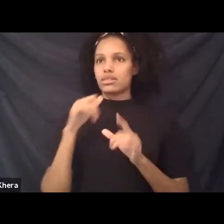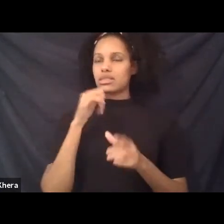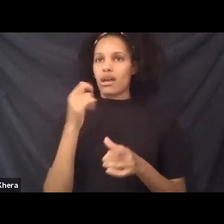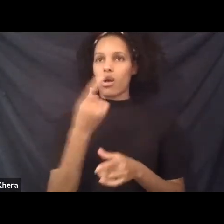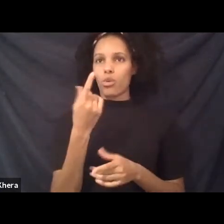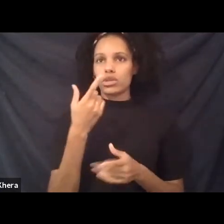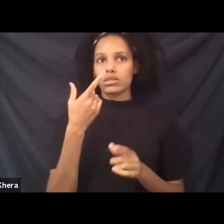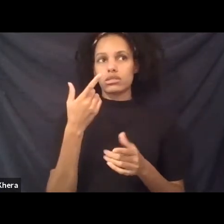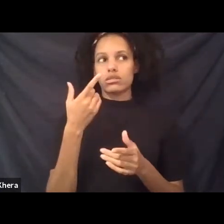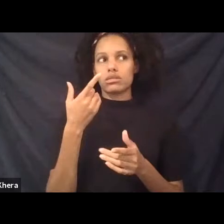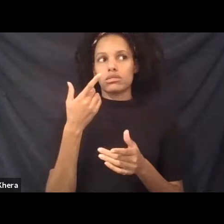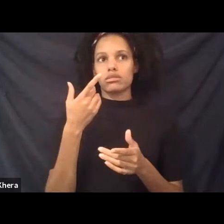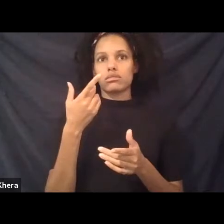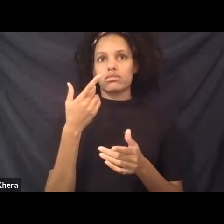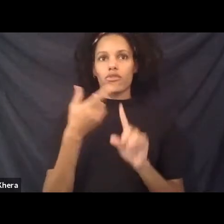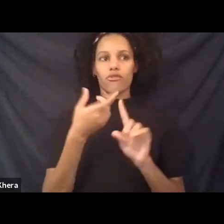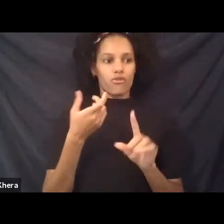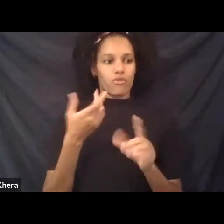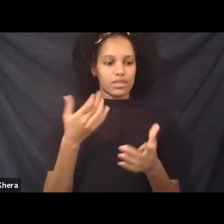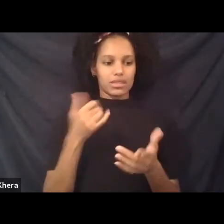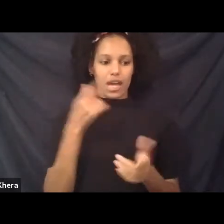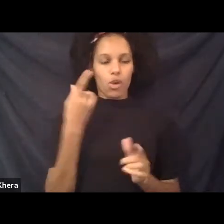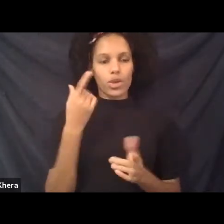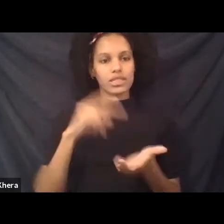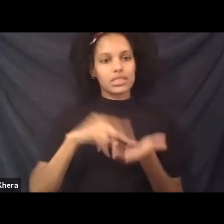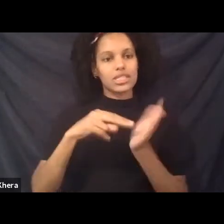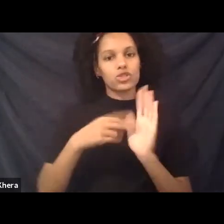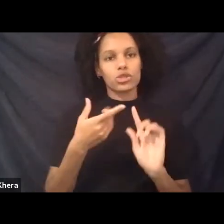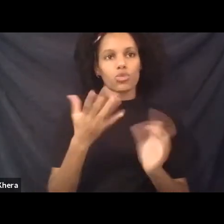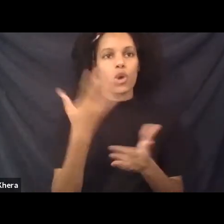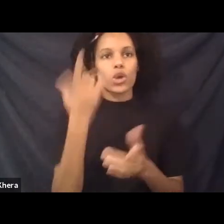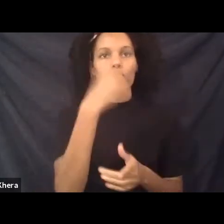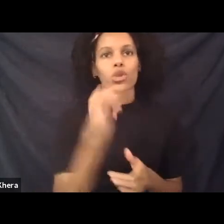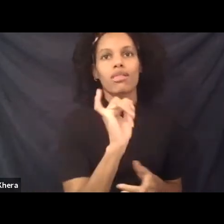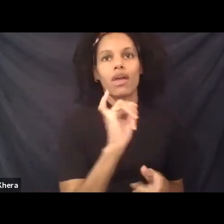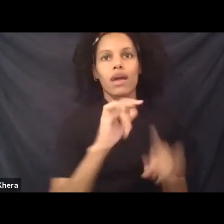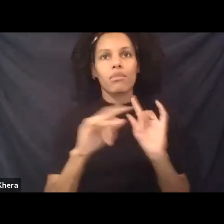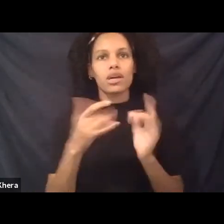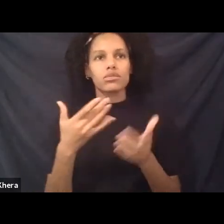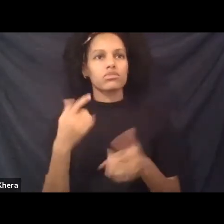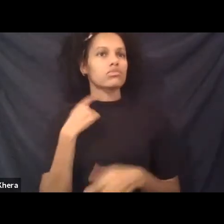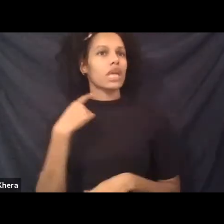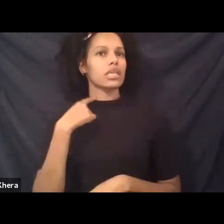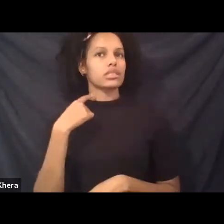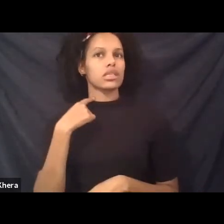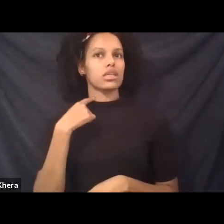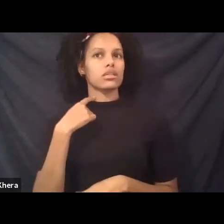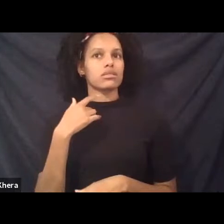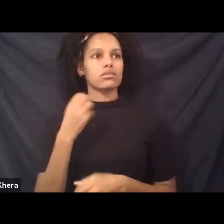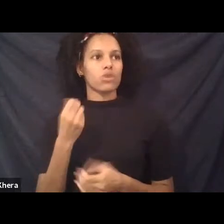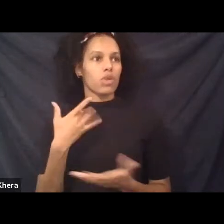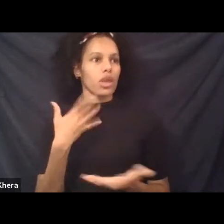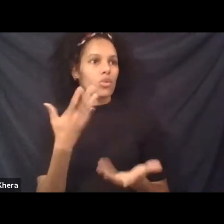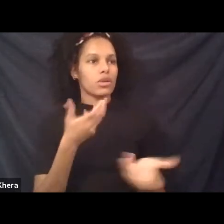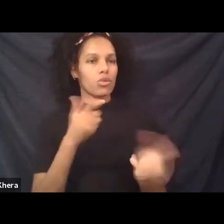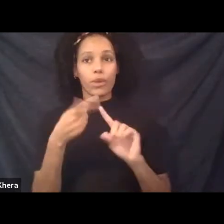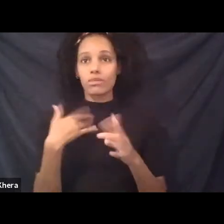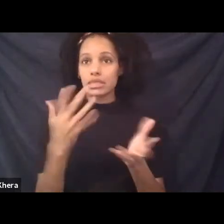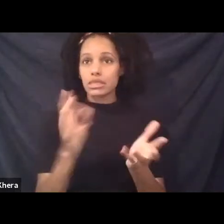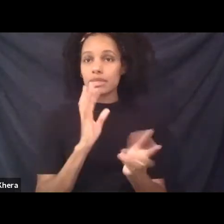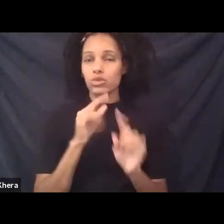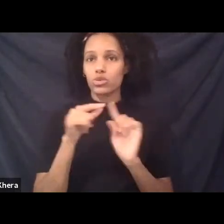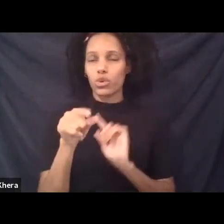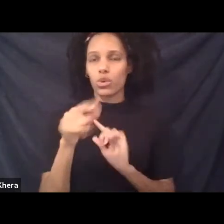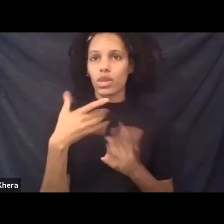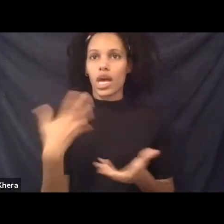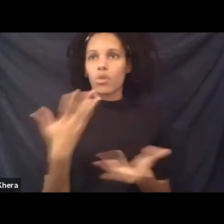like, but how you sound like, what's, what's, where am I traveling with your voice? Like, what's your accent telling me, you know?